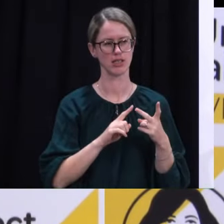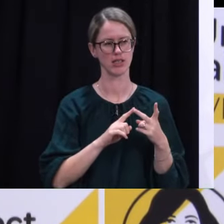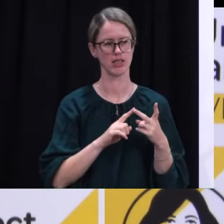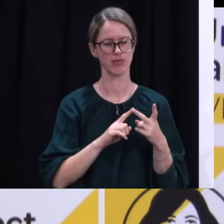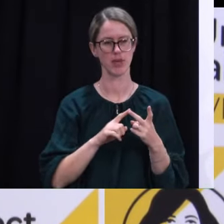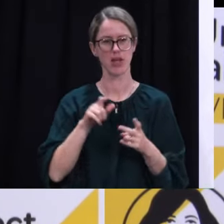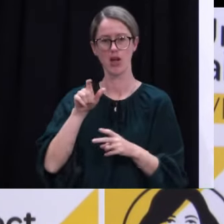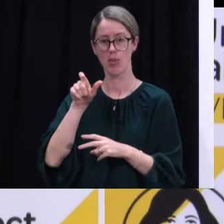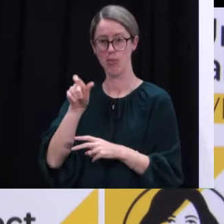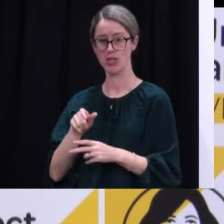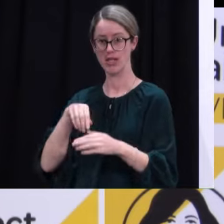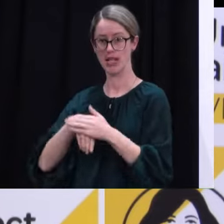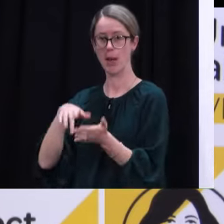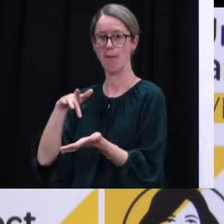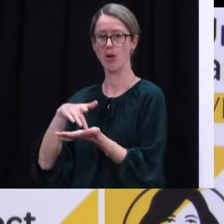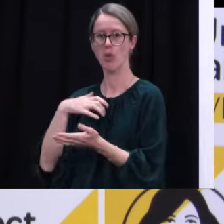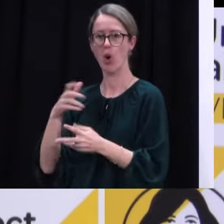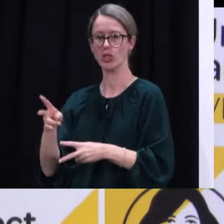Middlemore case yet?